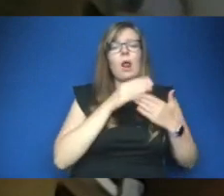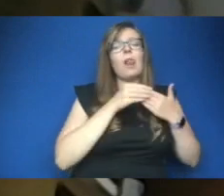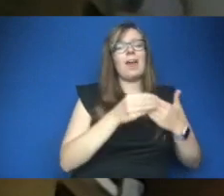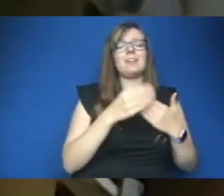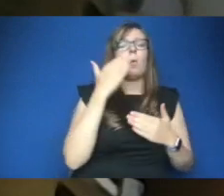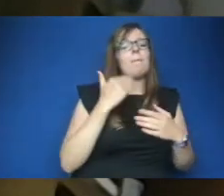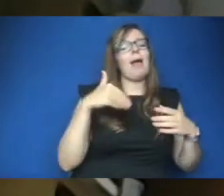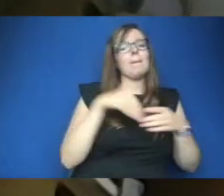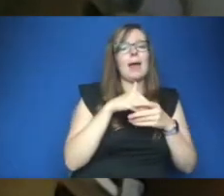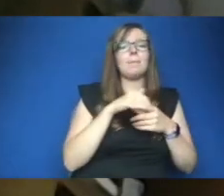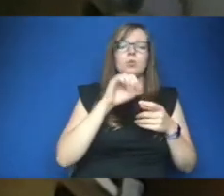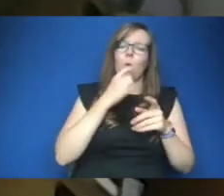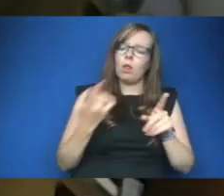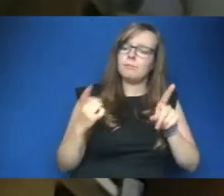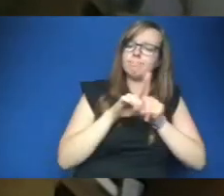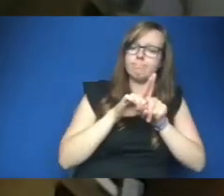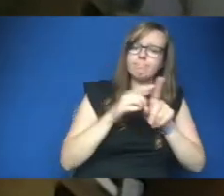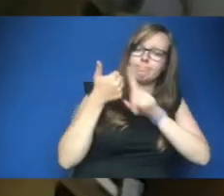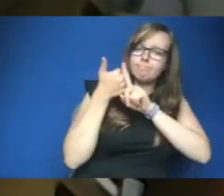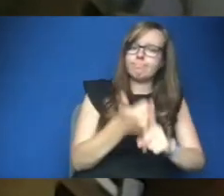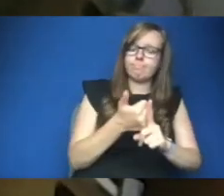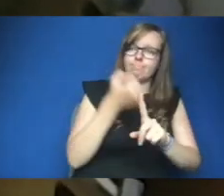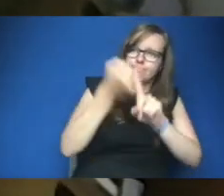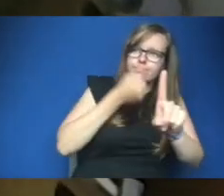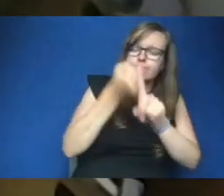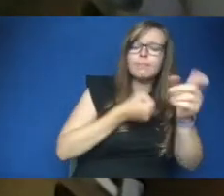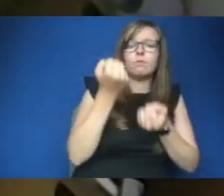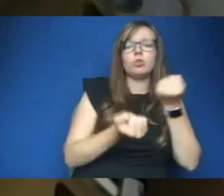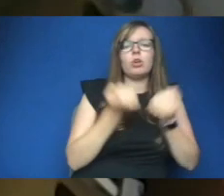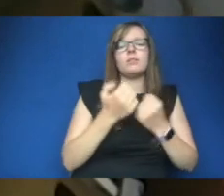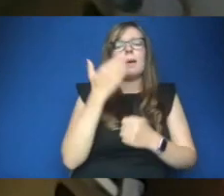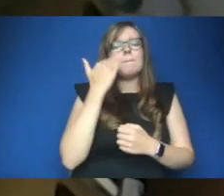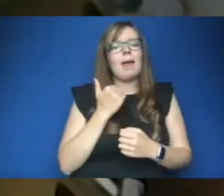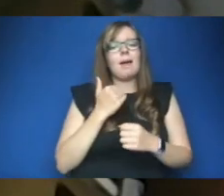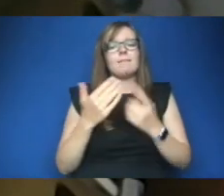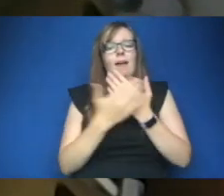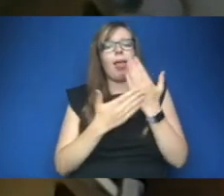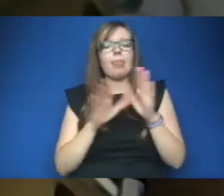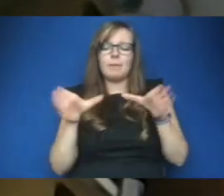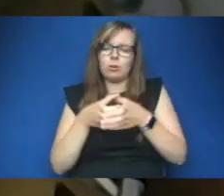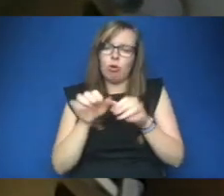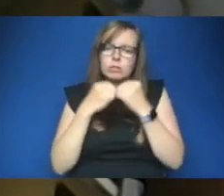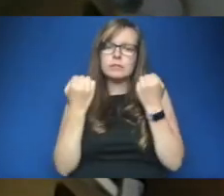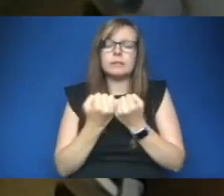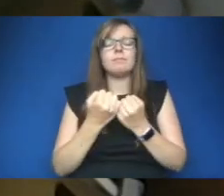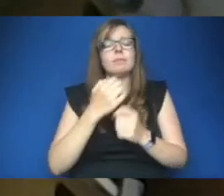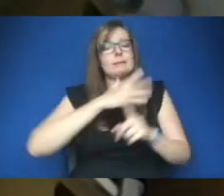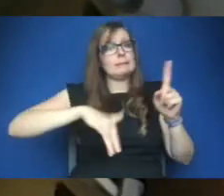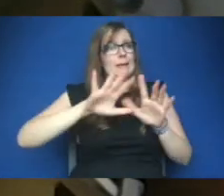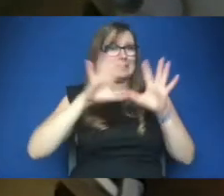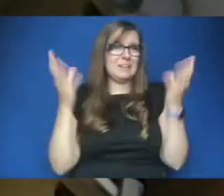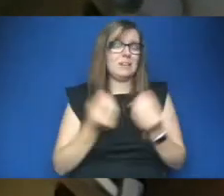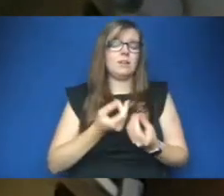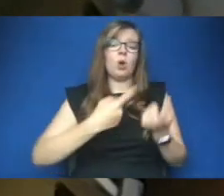ally ourselves with those fighting for justice for the black minority ethnic communities and workers in society as a whole we as a union will campaign